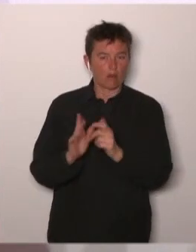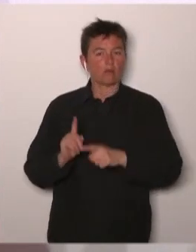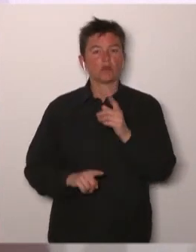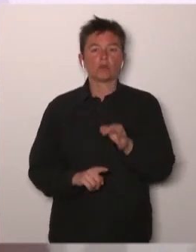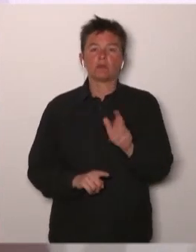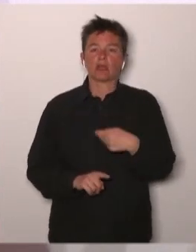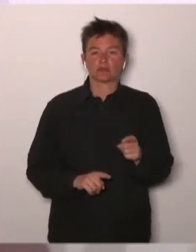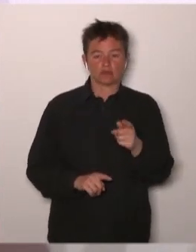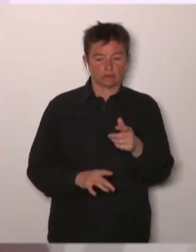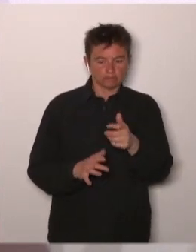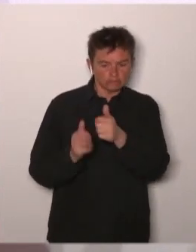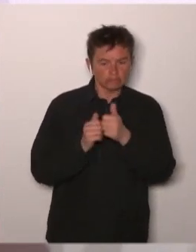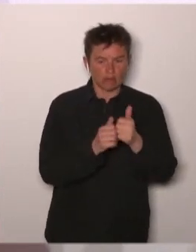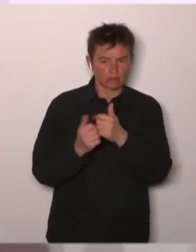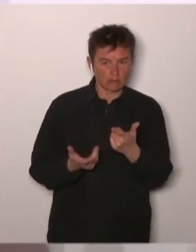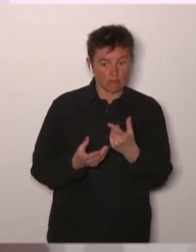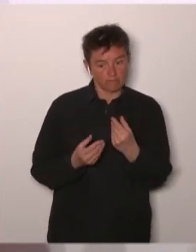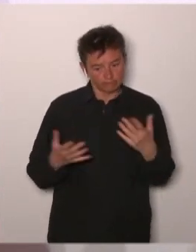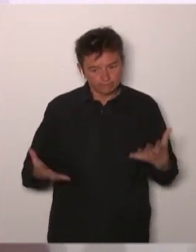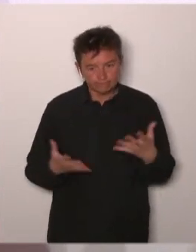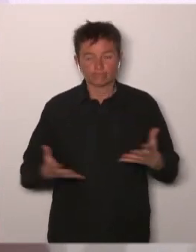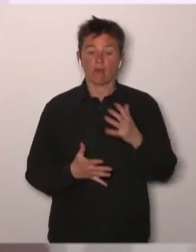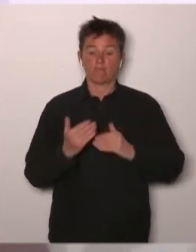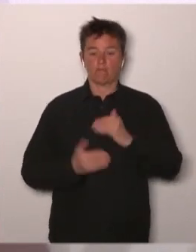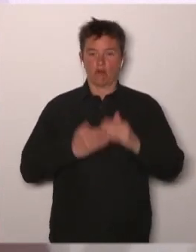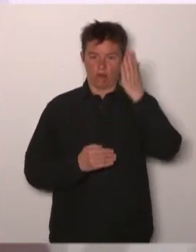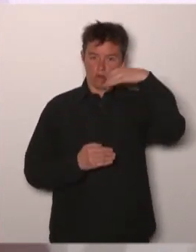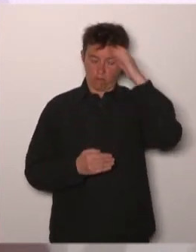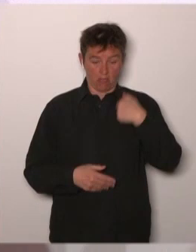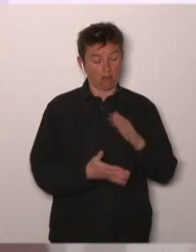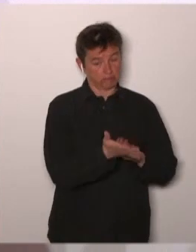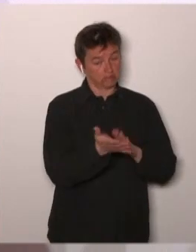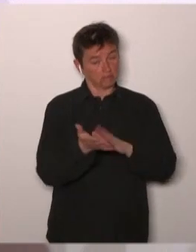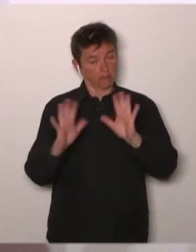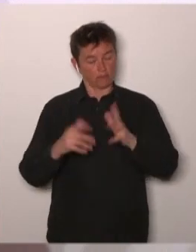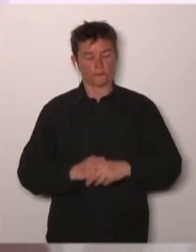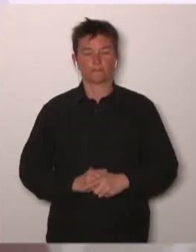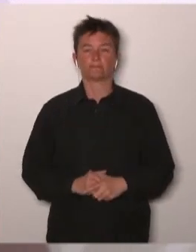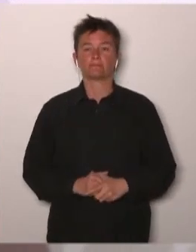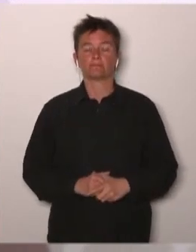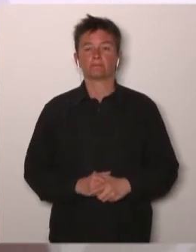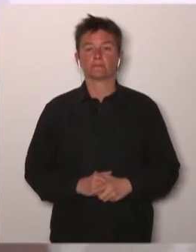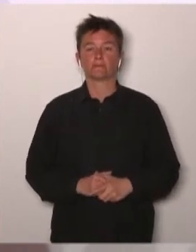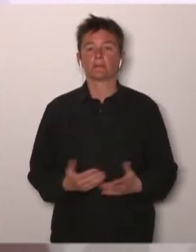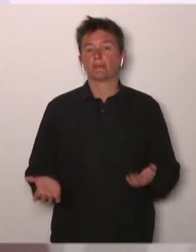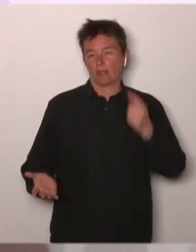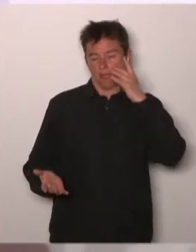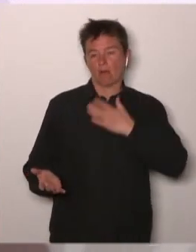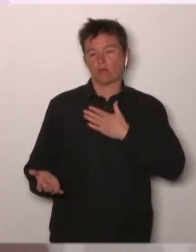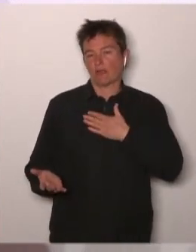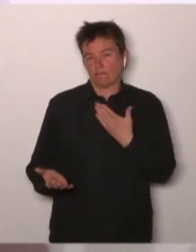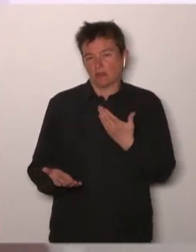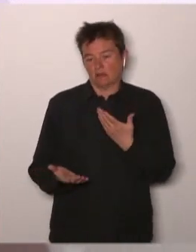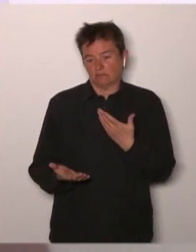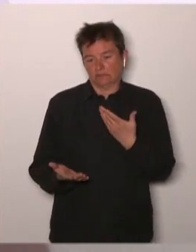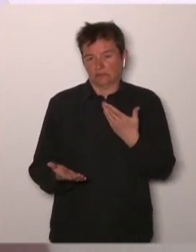together should be congratulated nevertheless I think that the concept of treatment optimization and